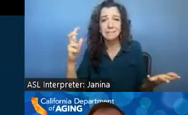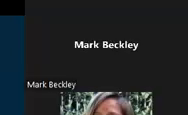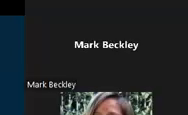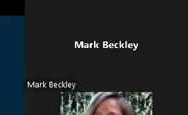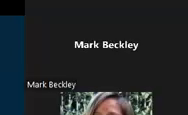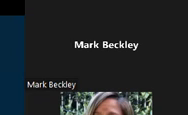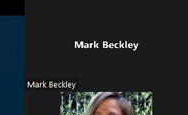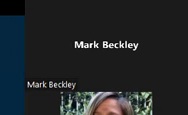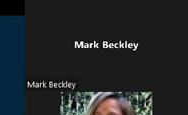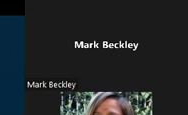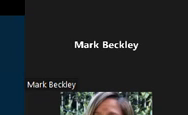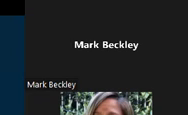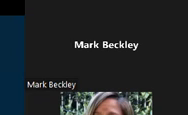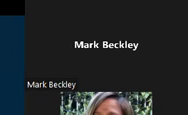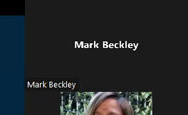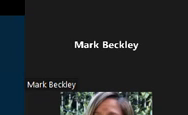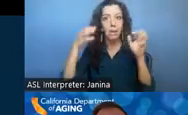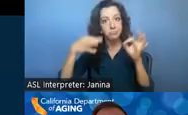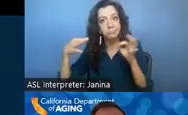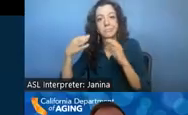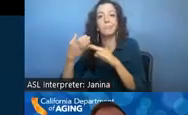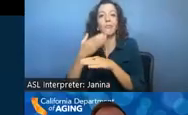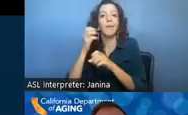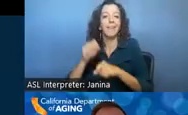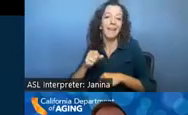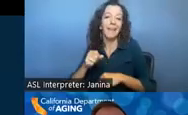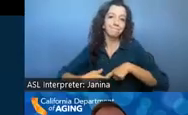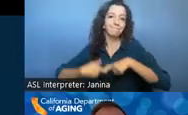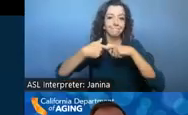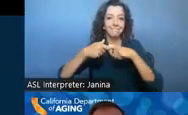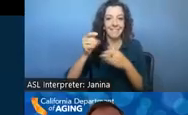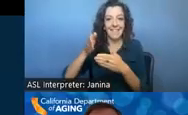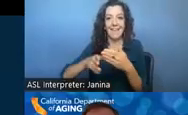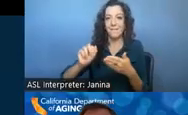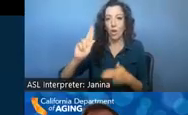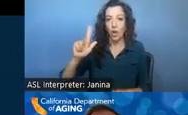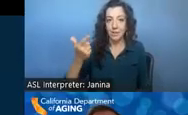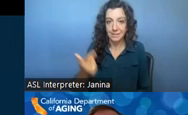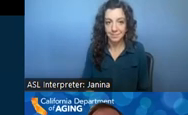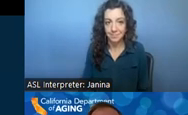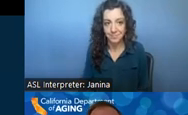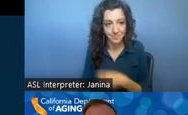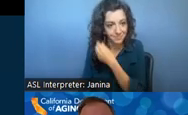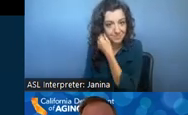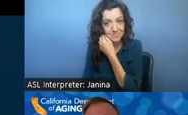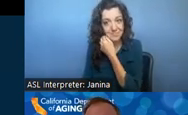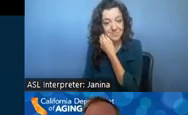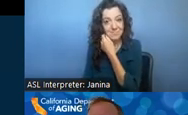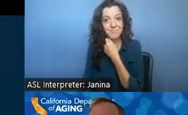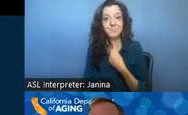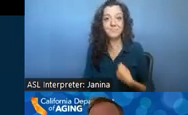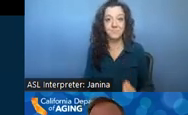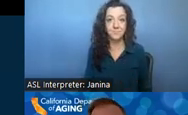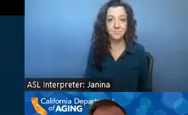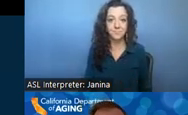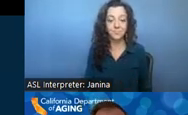address uh before they adjourn uh at the end of august and while they're